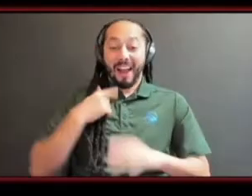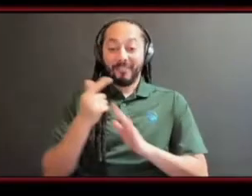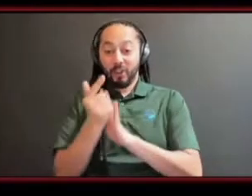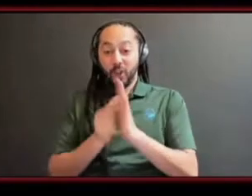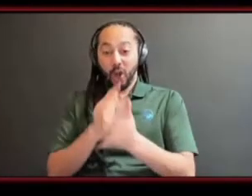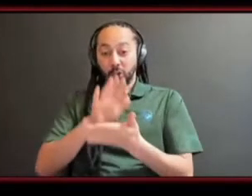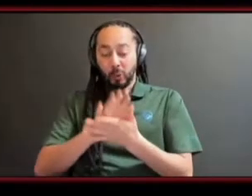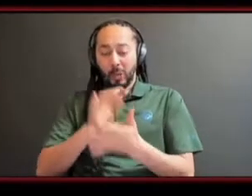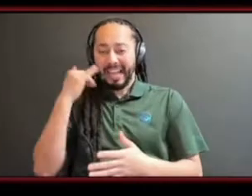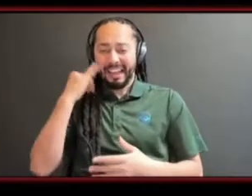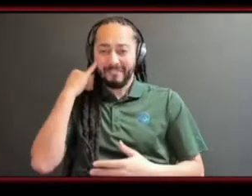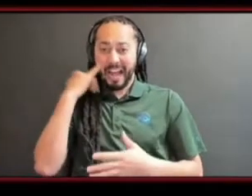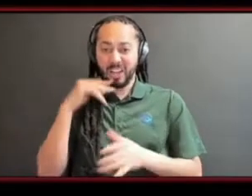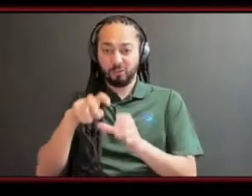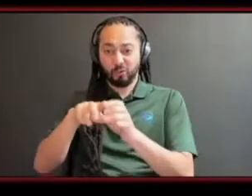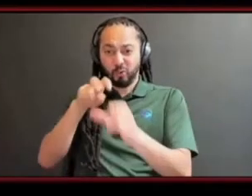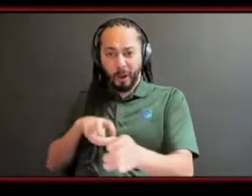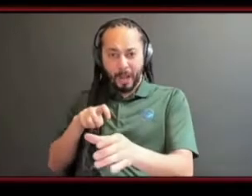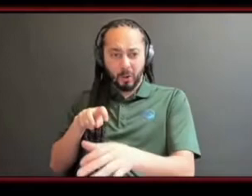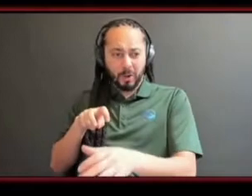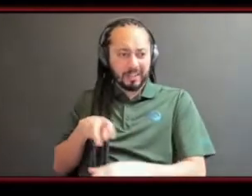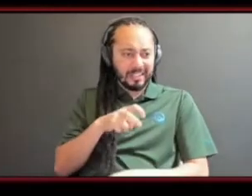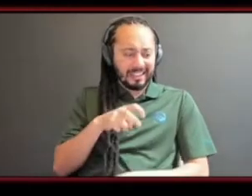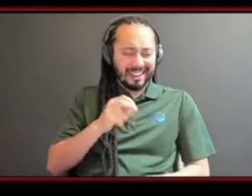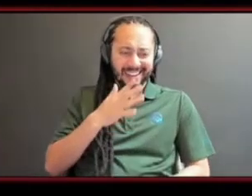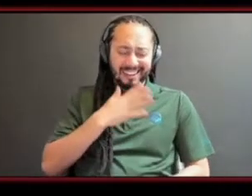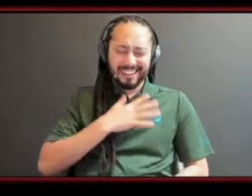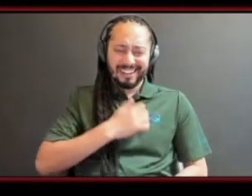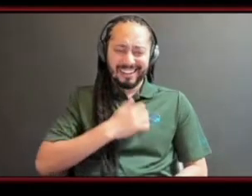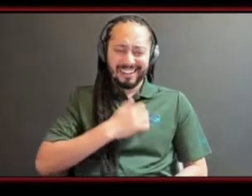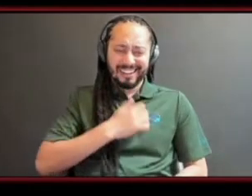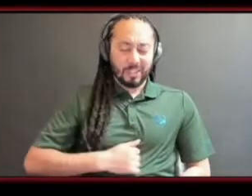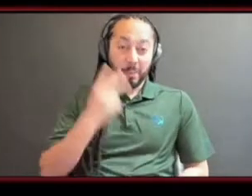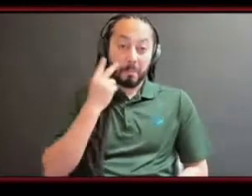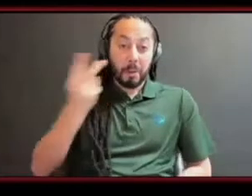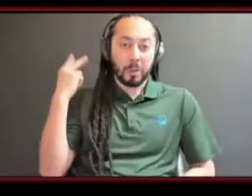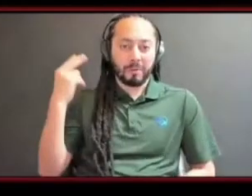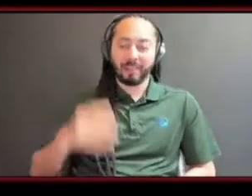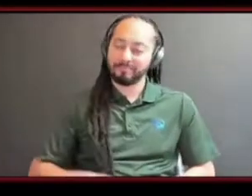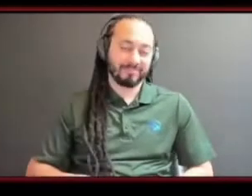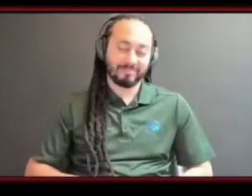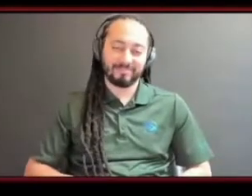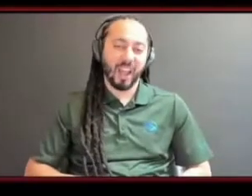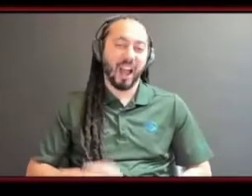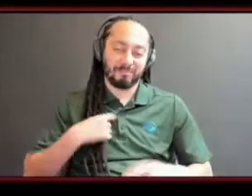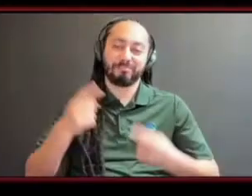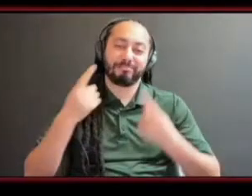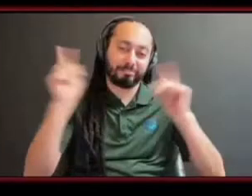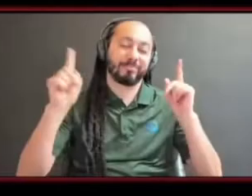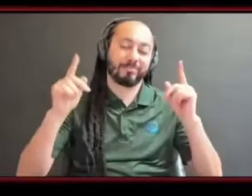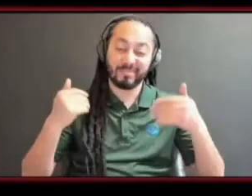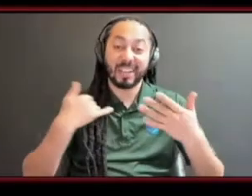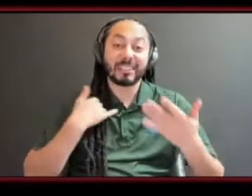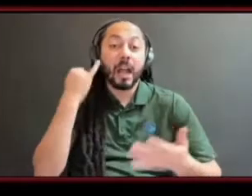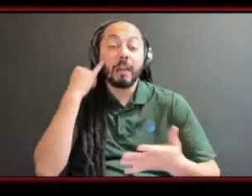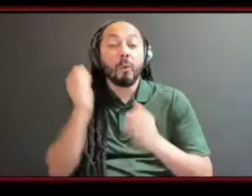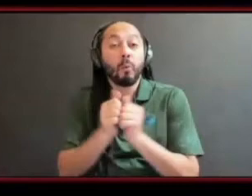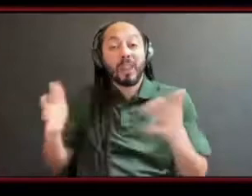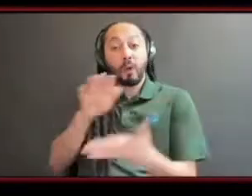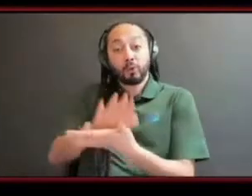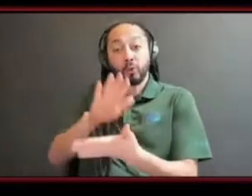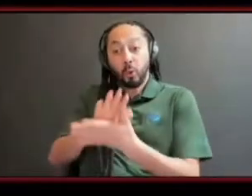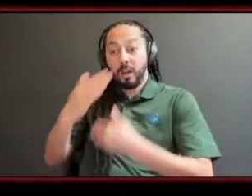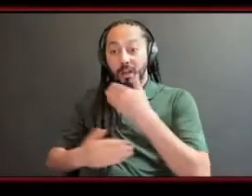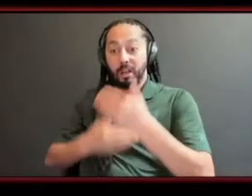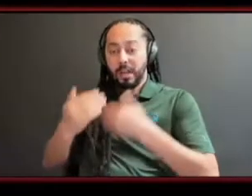but it's like one of the best decisions i made and it kind of if i didn't go through that journey of education i wouldn't have got here so